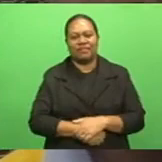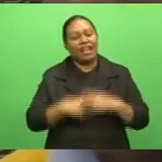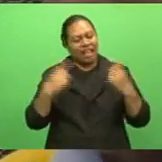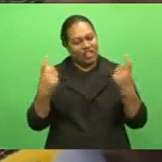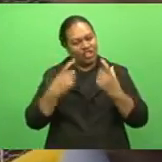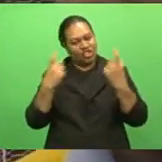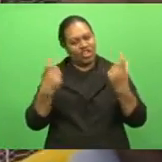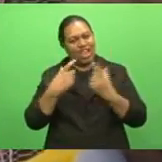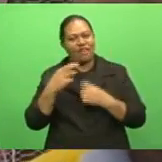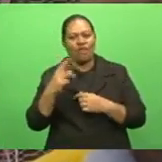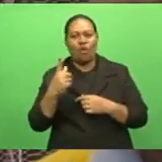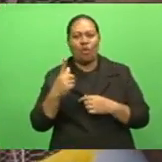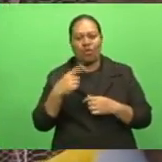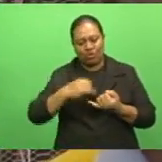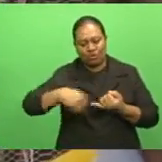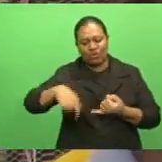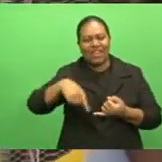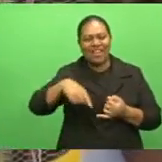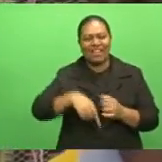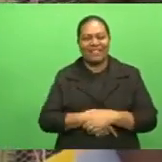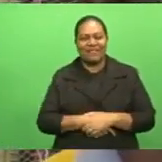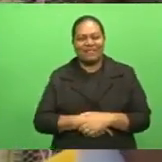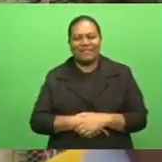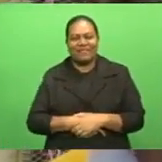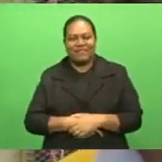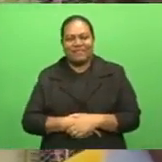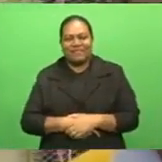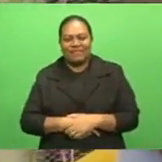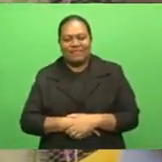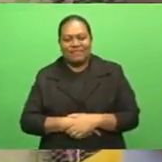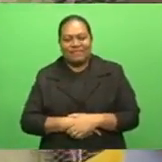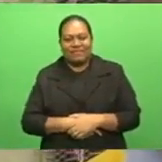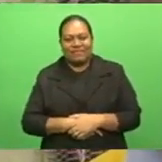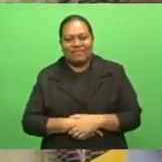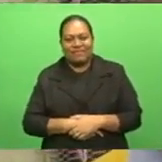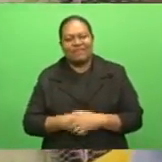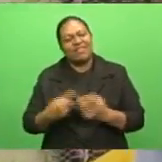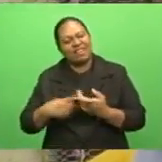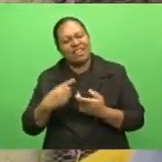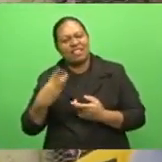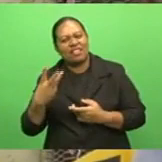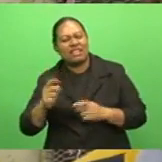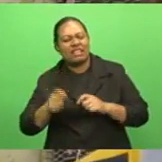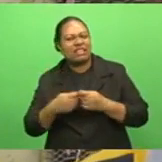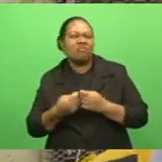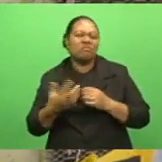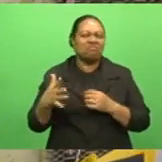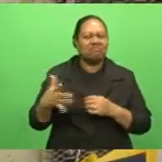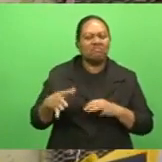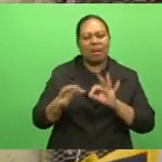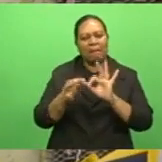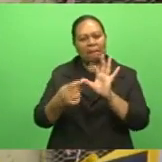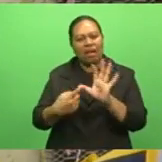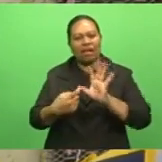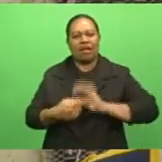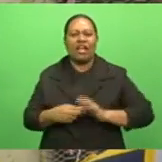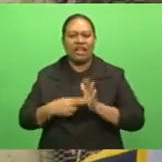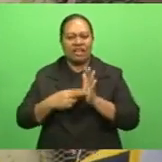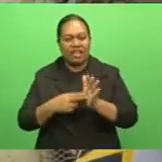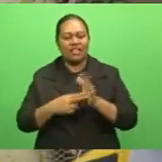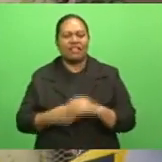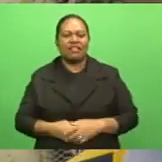and I think the other three teams will be Baa, Nandi and